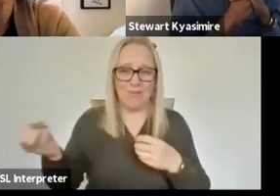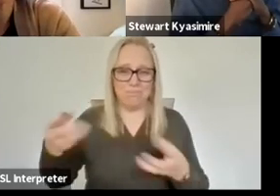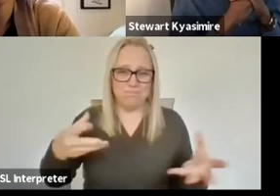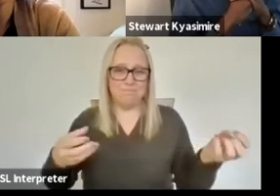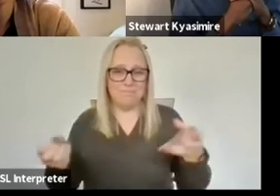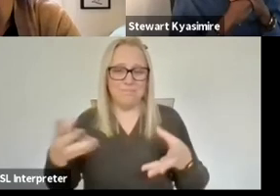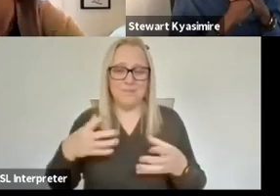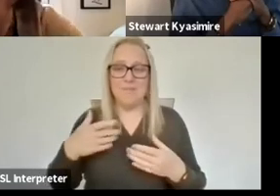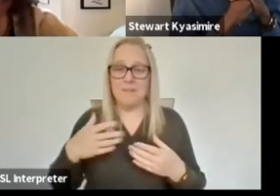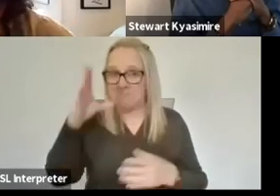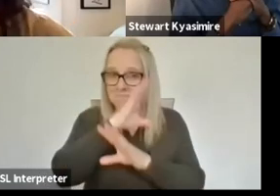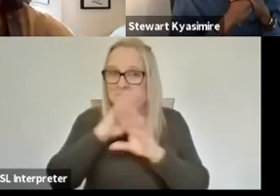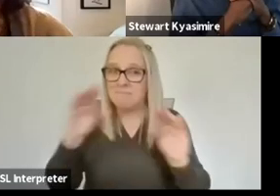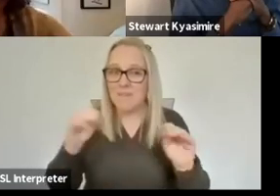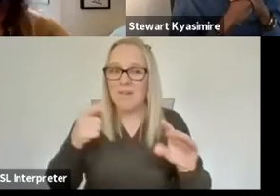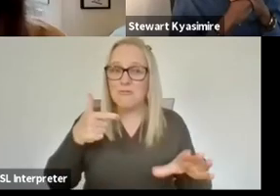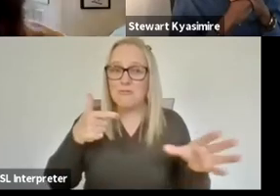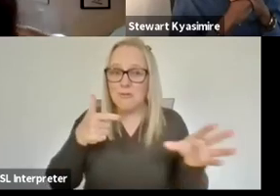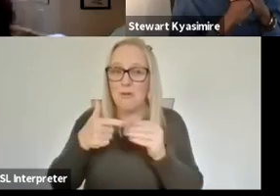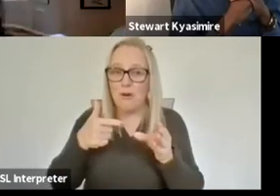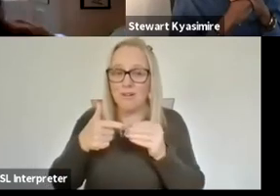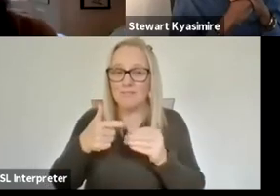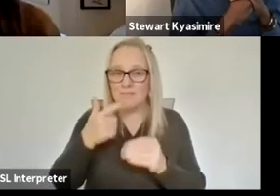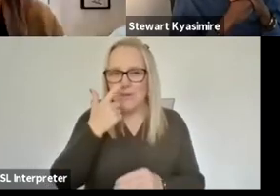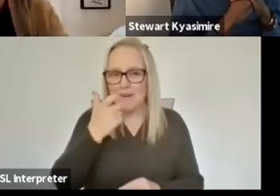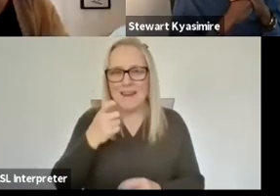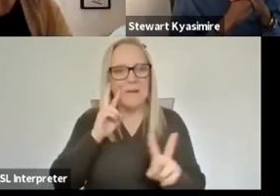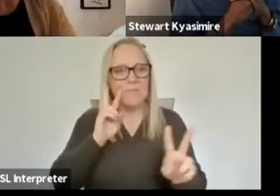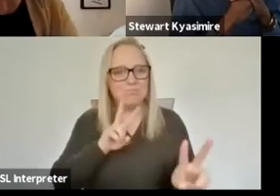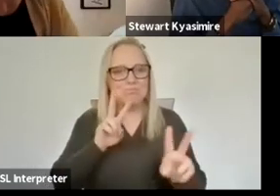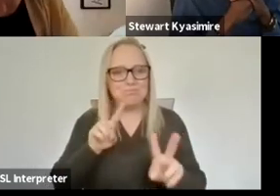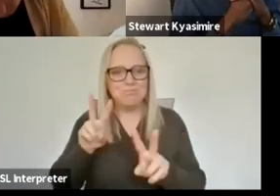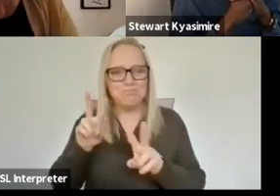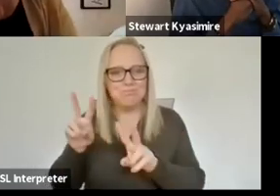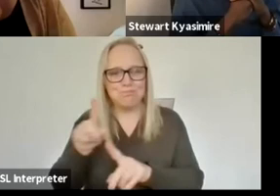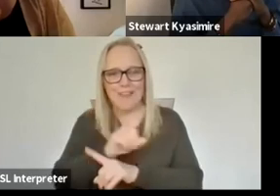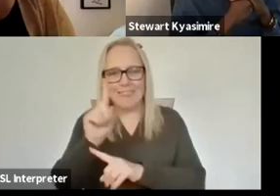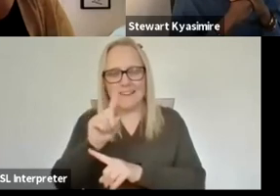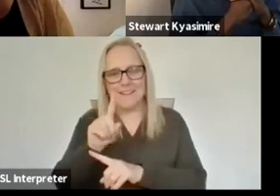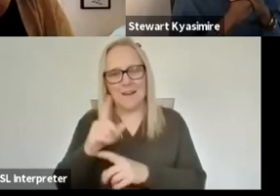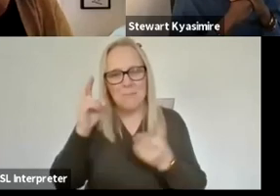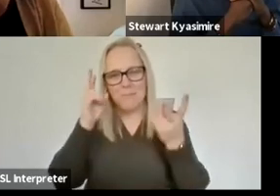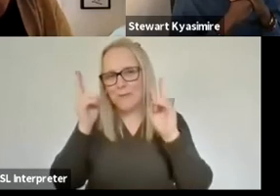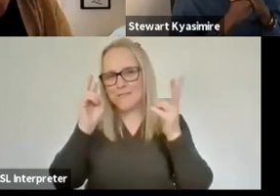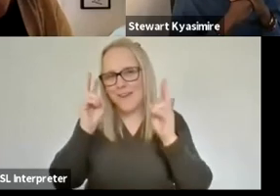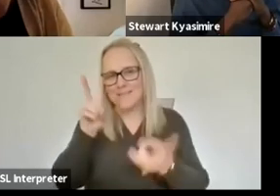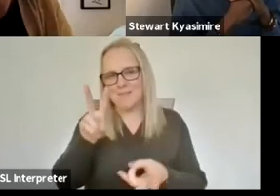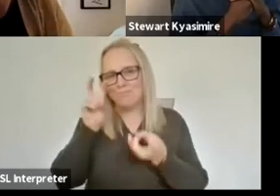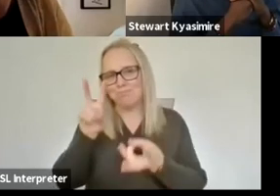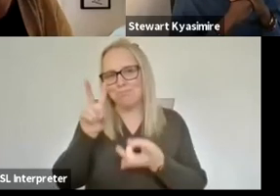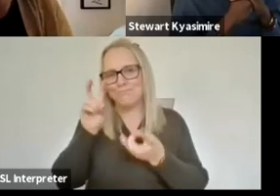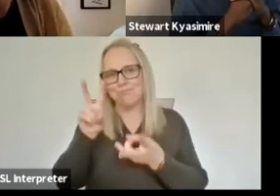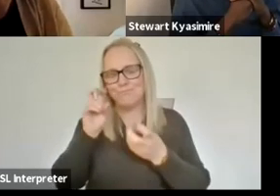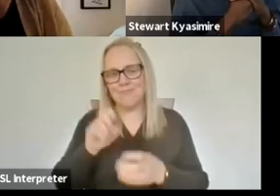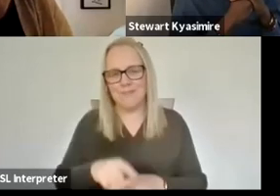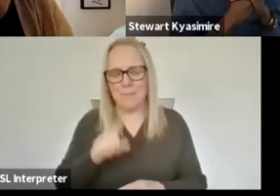recorded this so you will be we will be able to all watch it slowly and process it afterwards um the words that have left